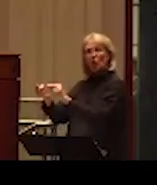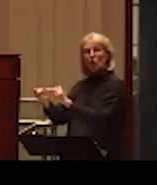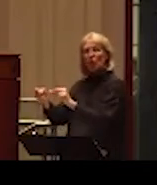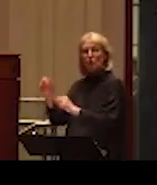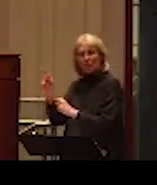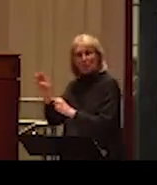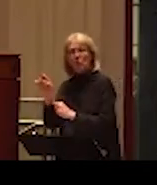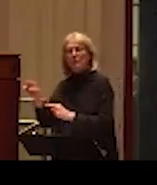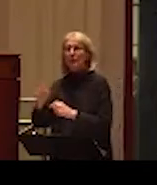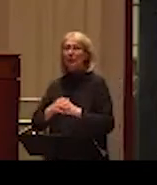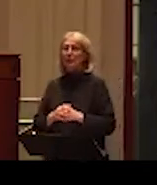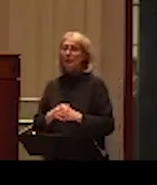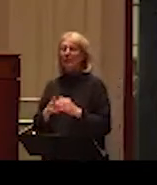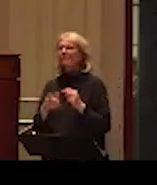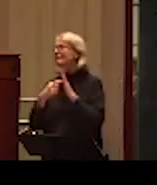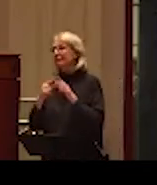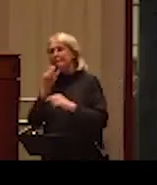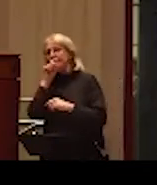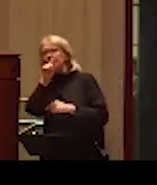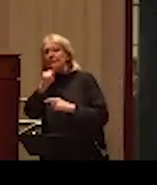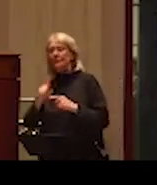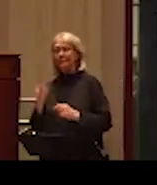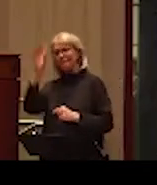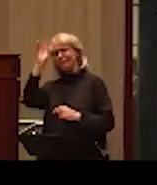forms would be false allegations against the victims.